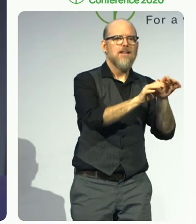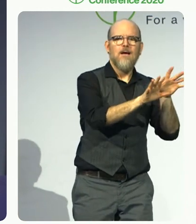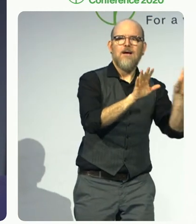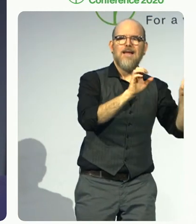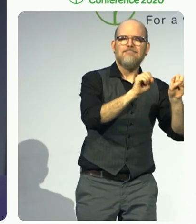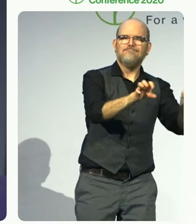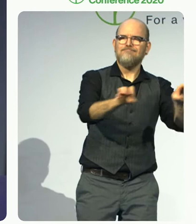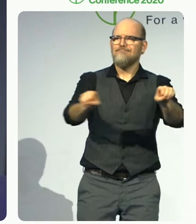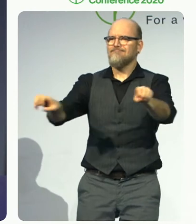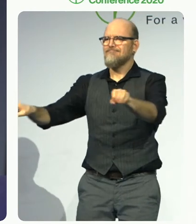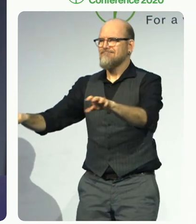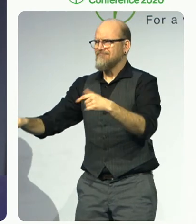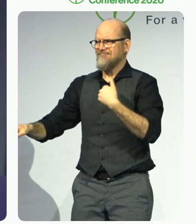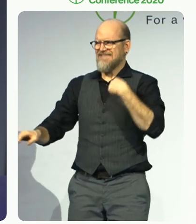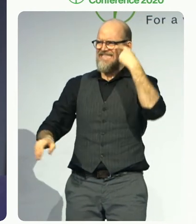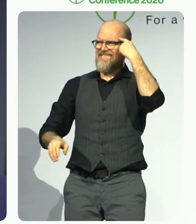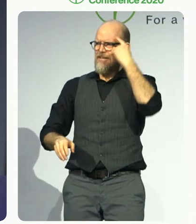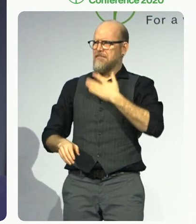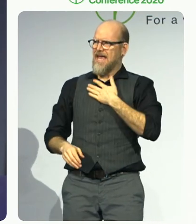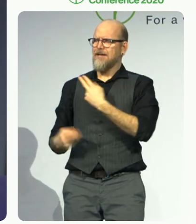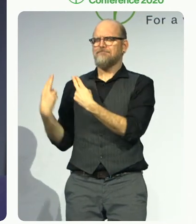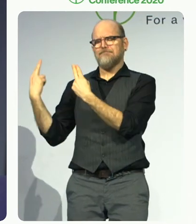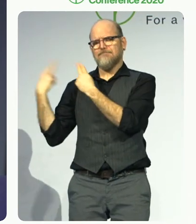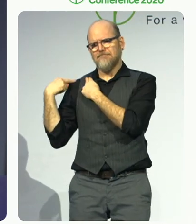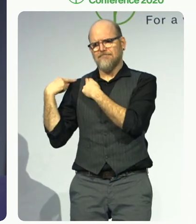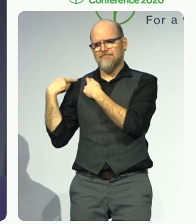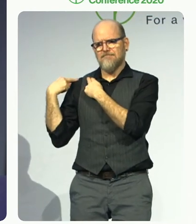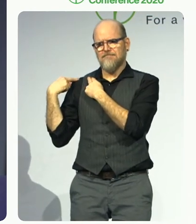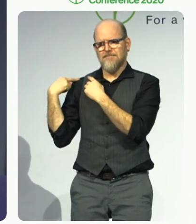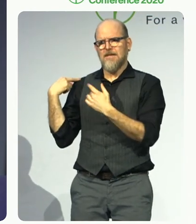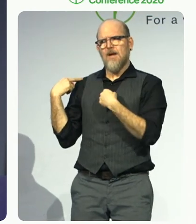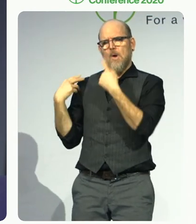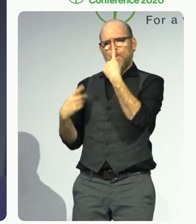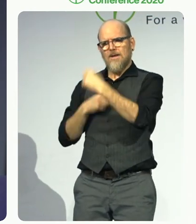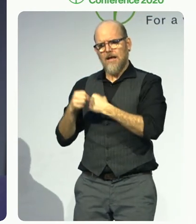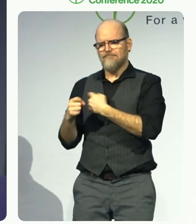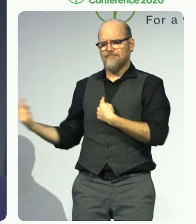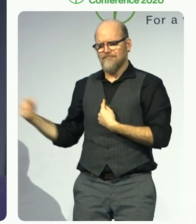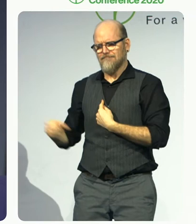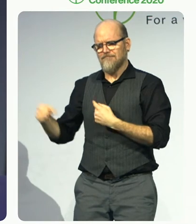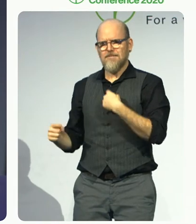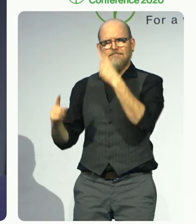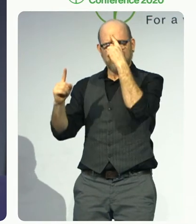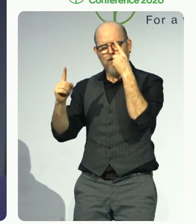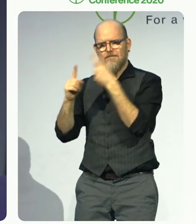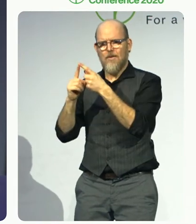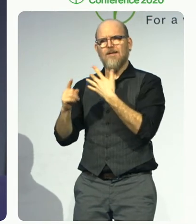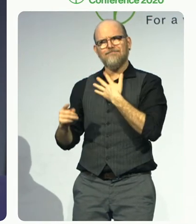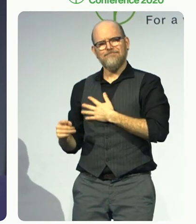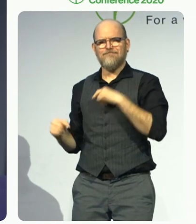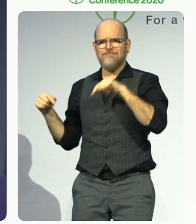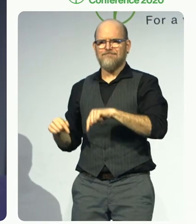year. One of the most fundamental tasks of political leadership is to enable people with disabilities